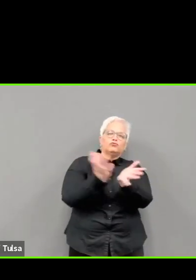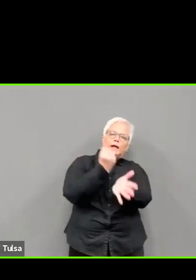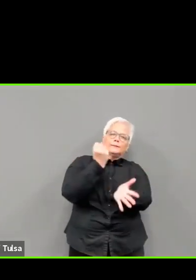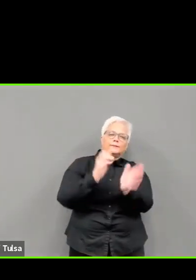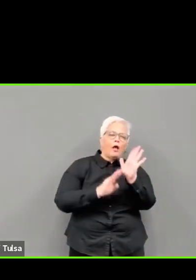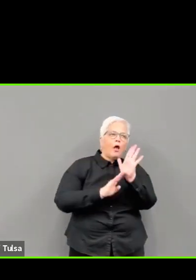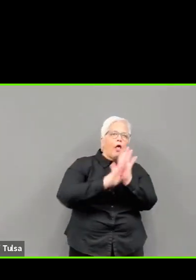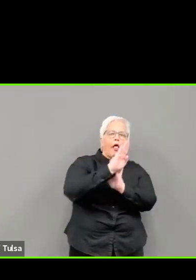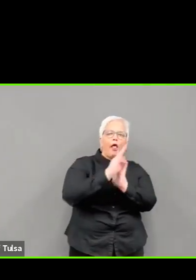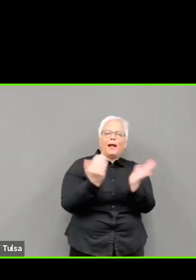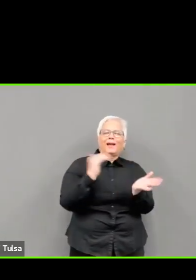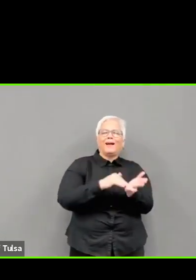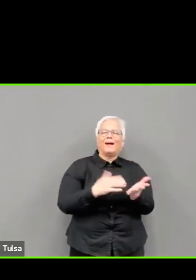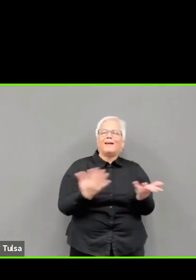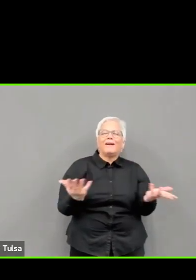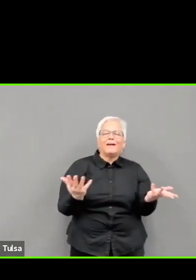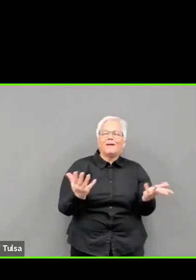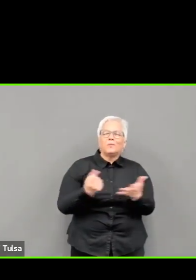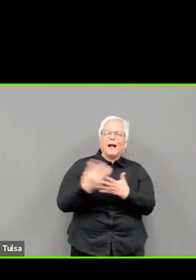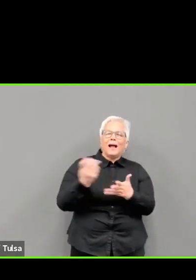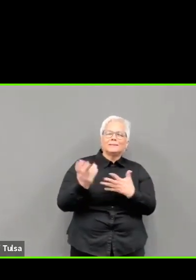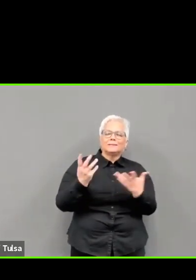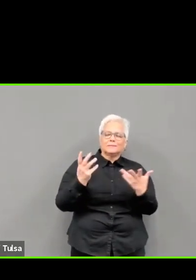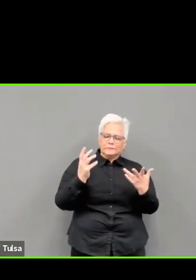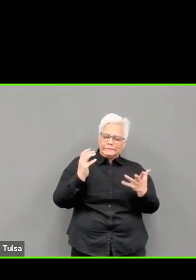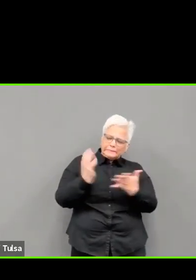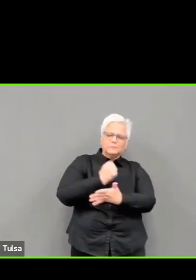Thank you, Dr. Dart. Please stand by for our next speaker.